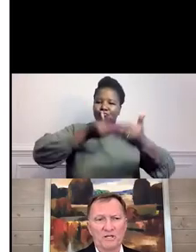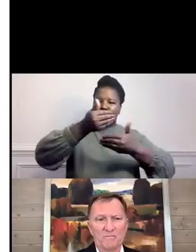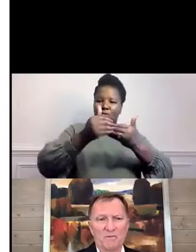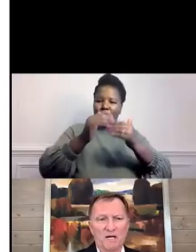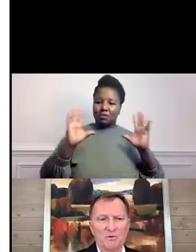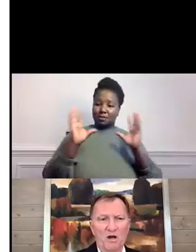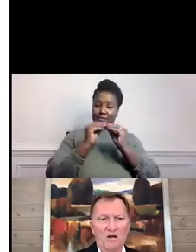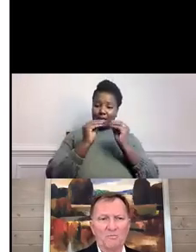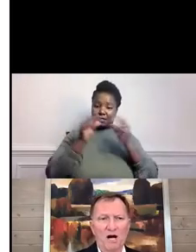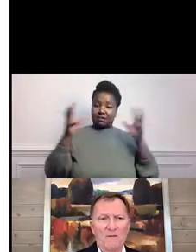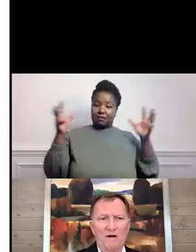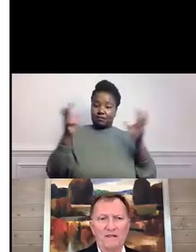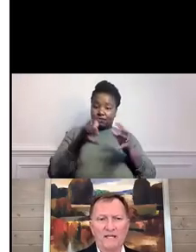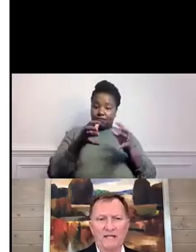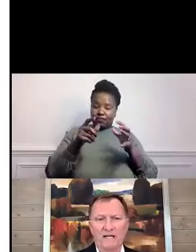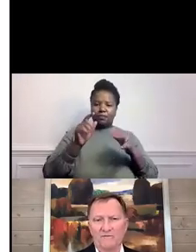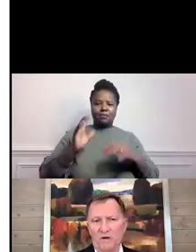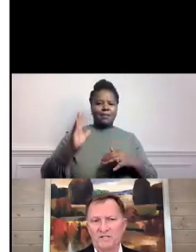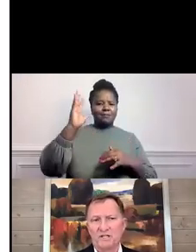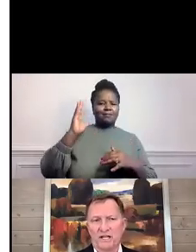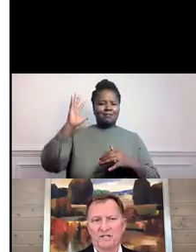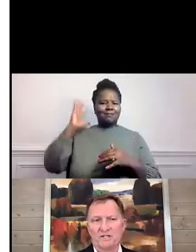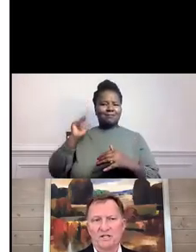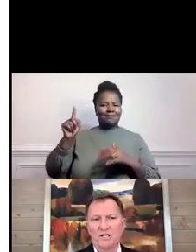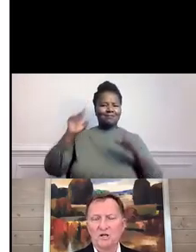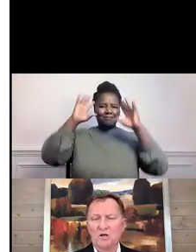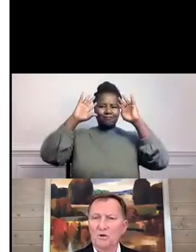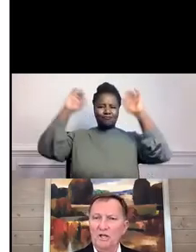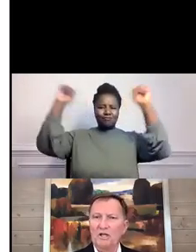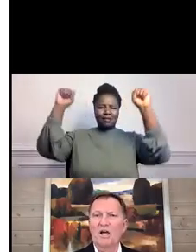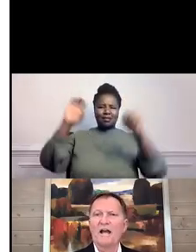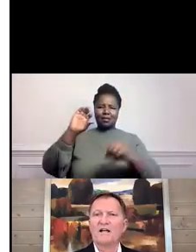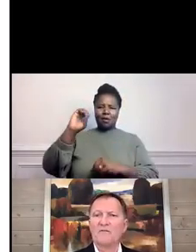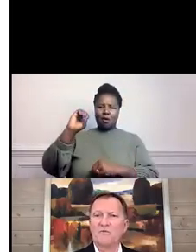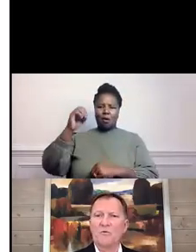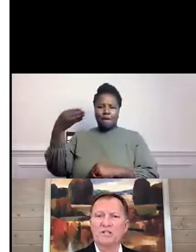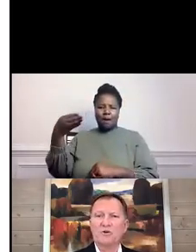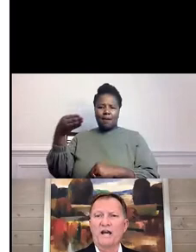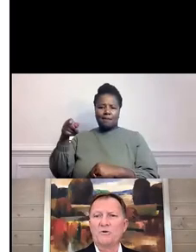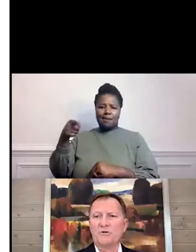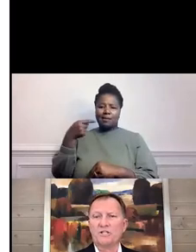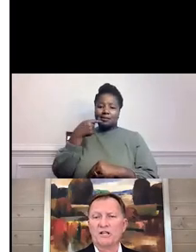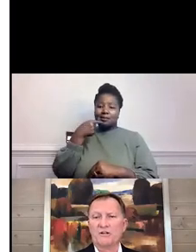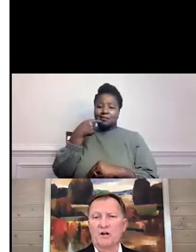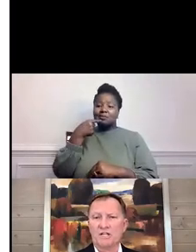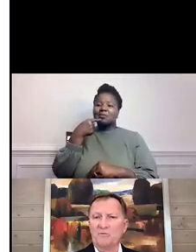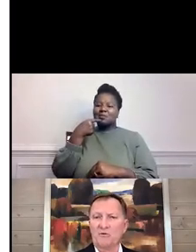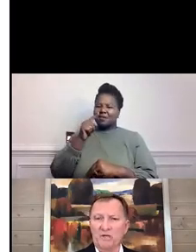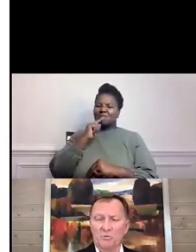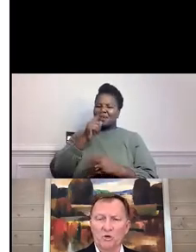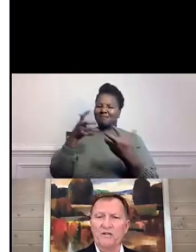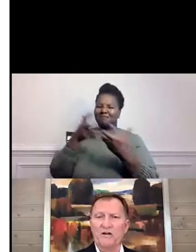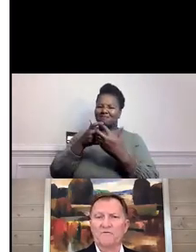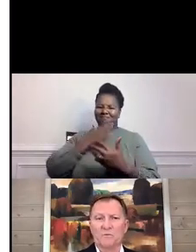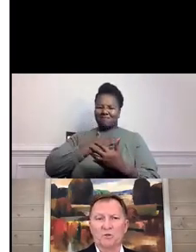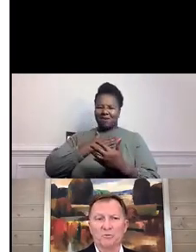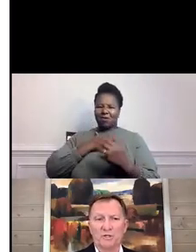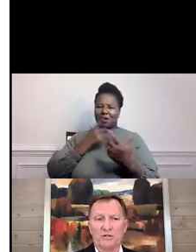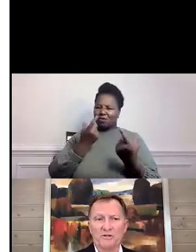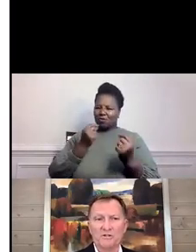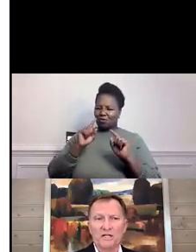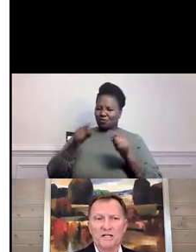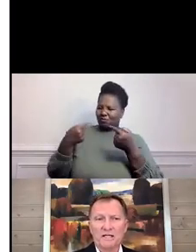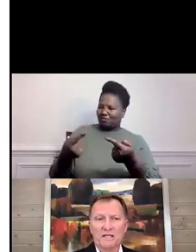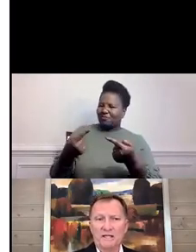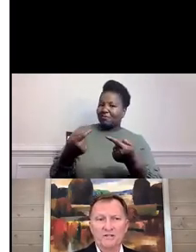former President Barack Obama, I think, kind of resonates with a lot of what we try to instill in our team, we've been working on for multiple